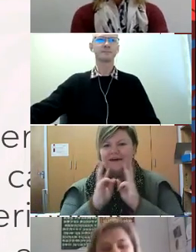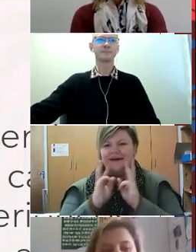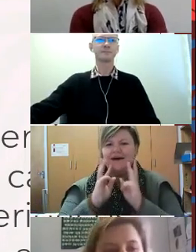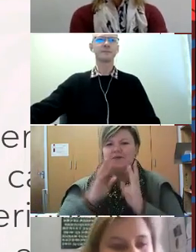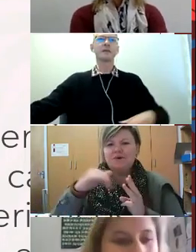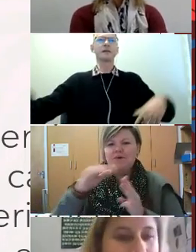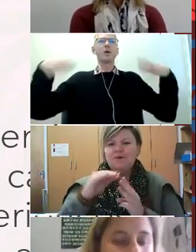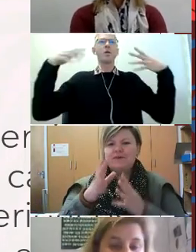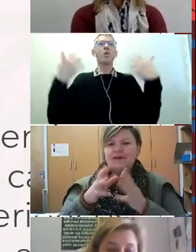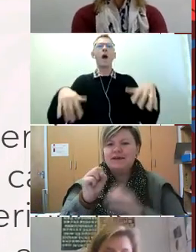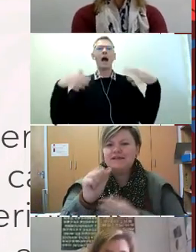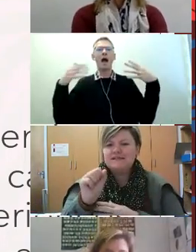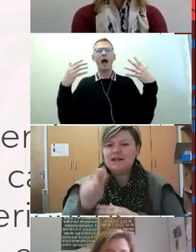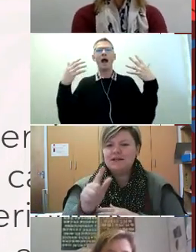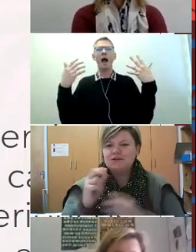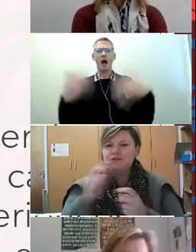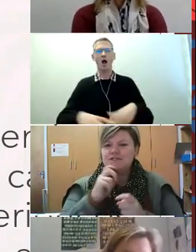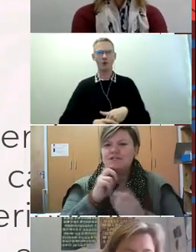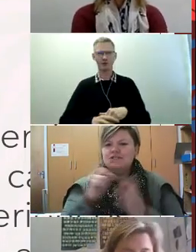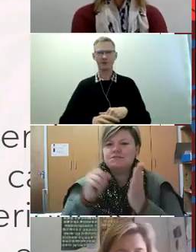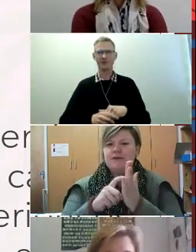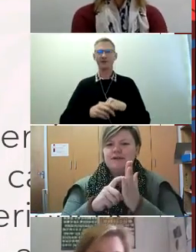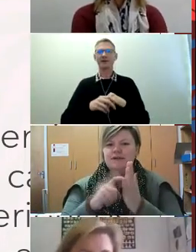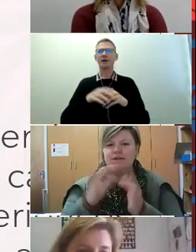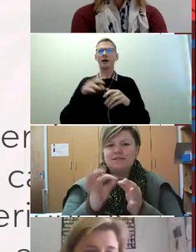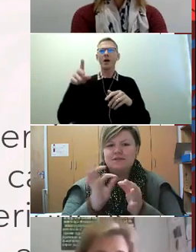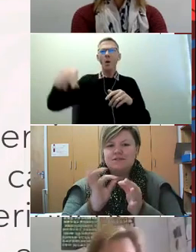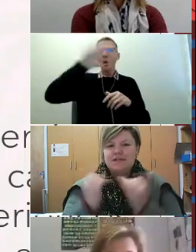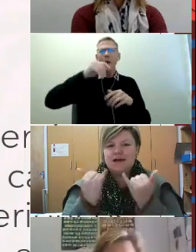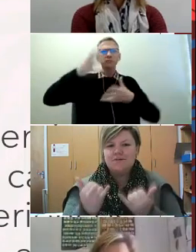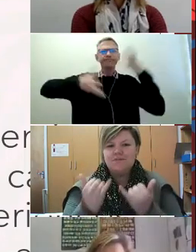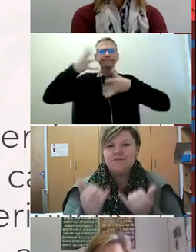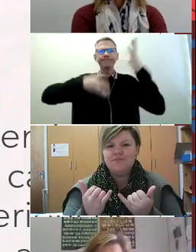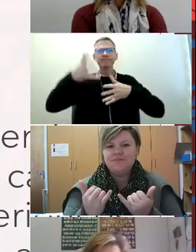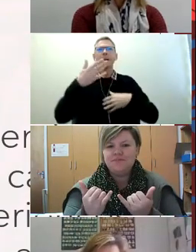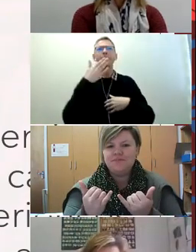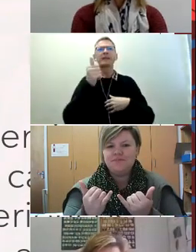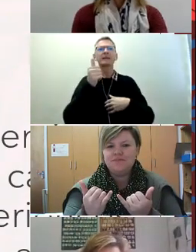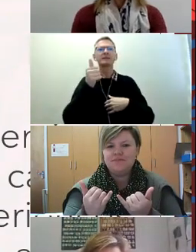wow all the SSL users can just pin the interpreter now